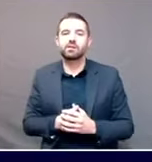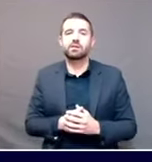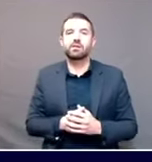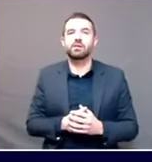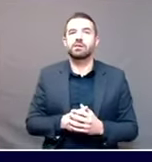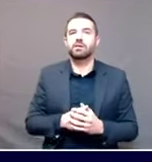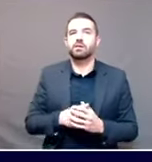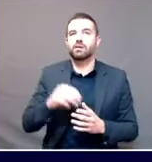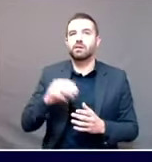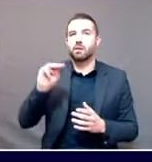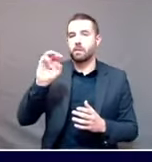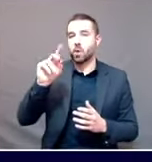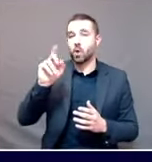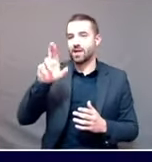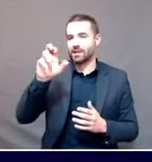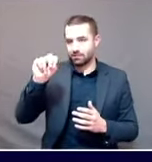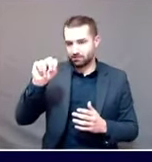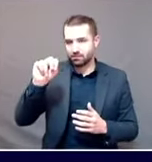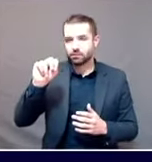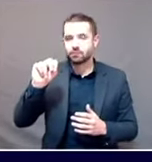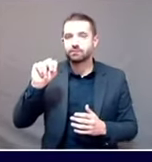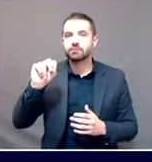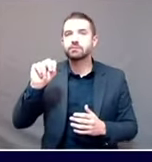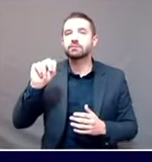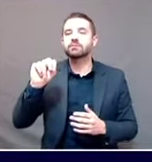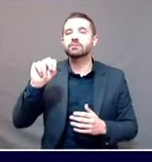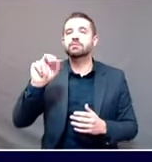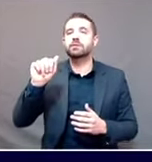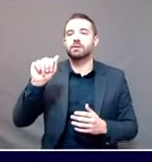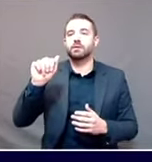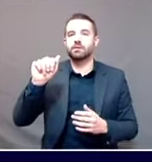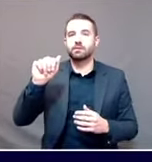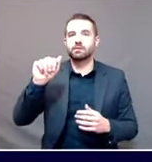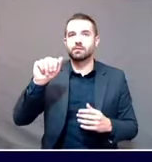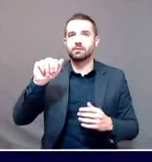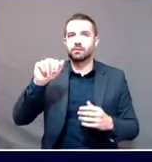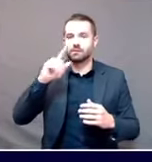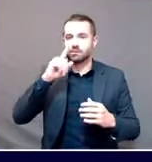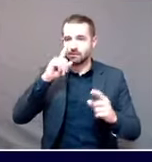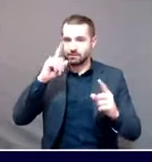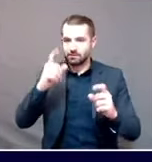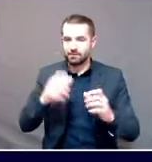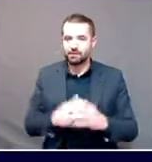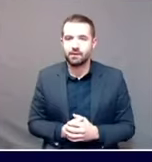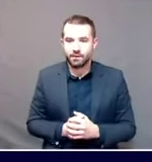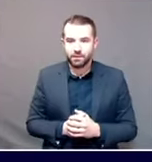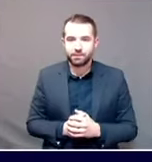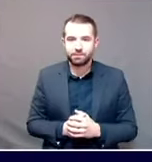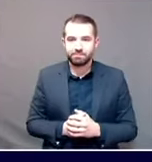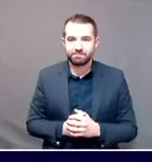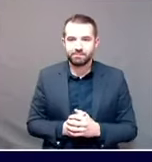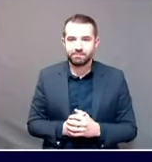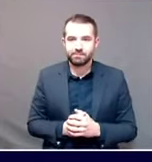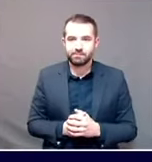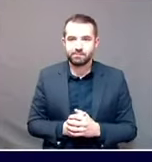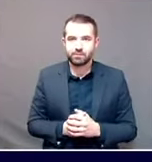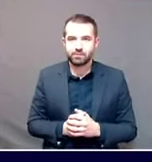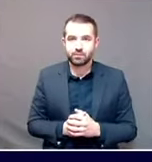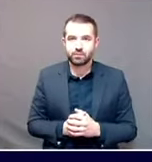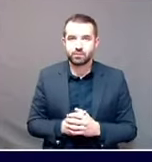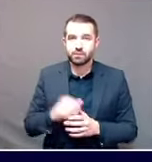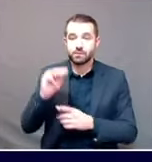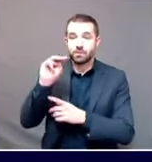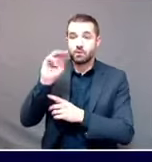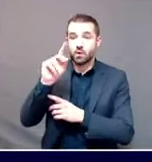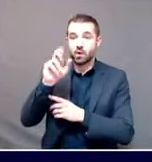vaccine. And I'm going to, this is going to get a little confusing, but when we start getting the Moderna vaccine, whenever